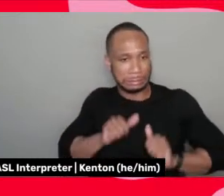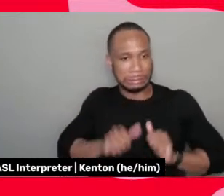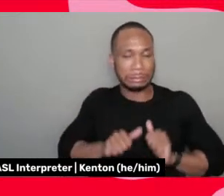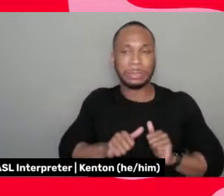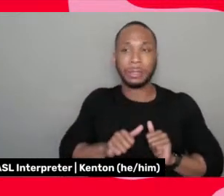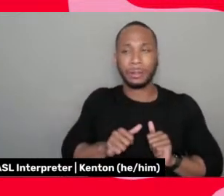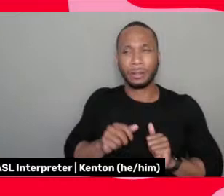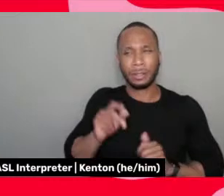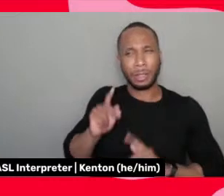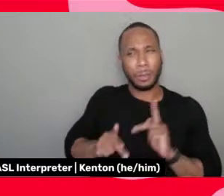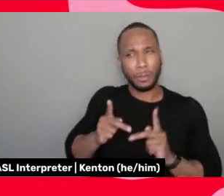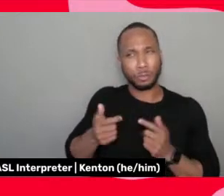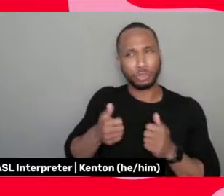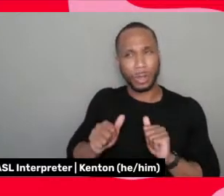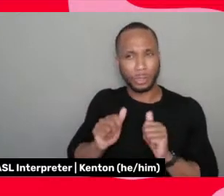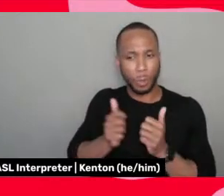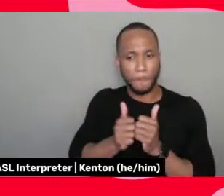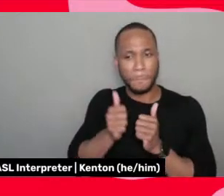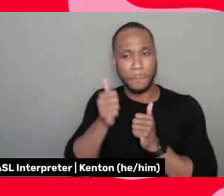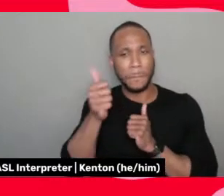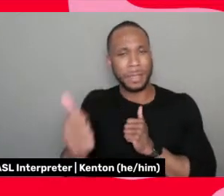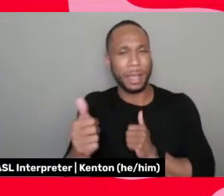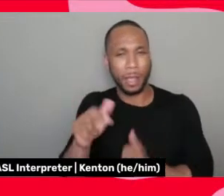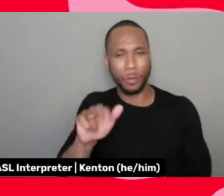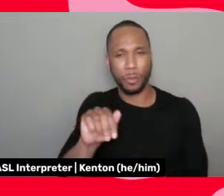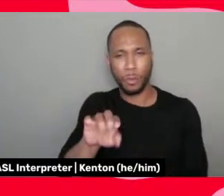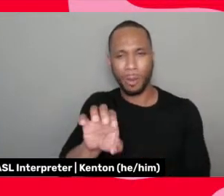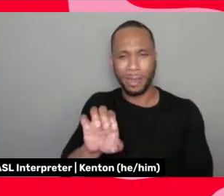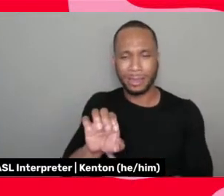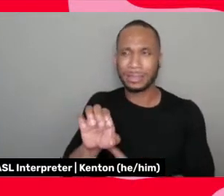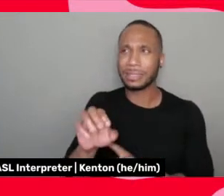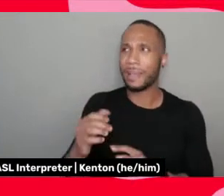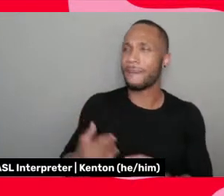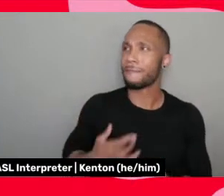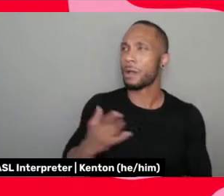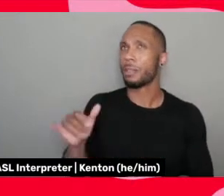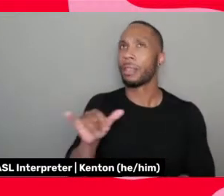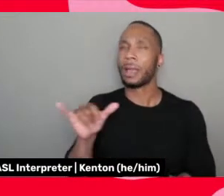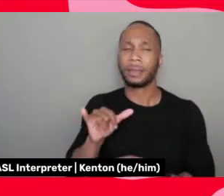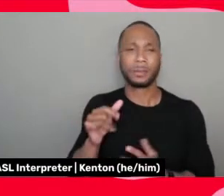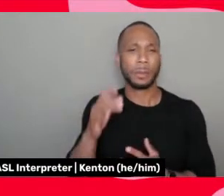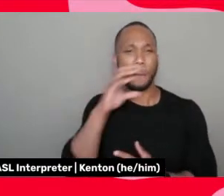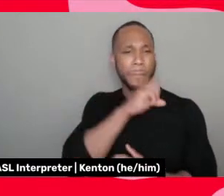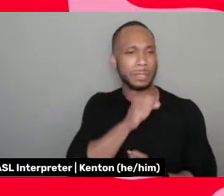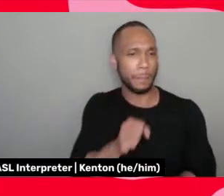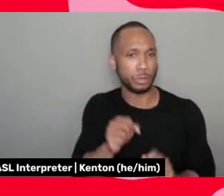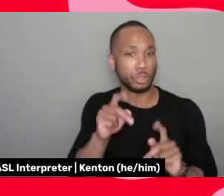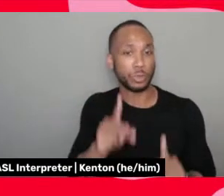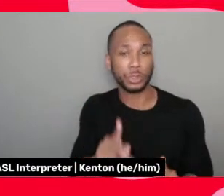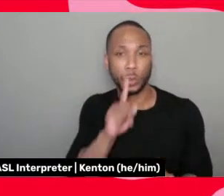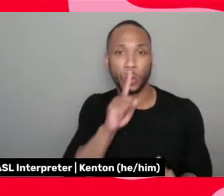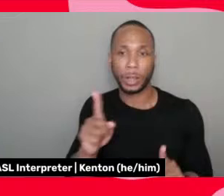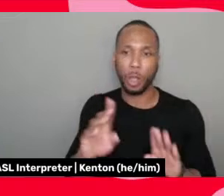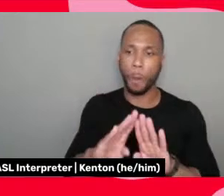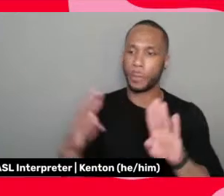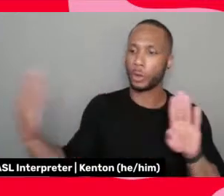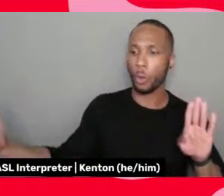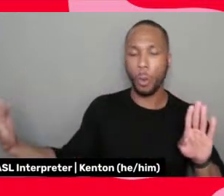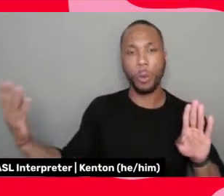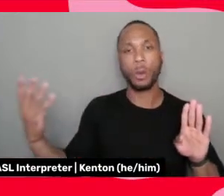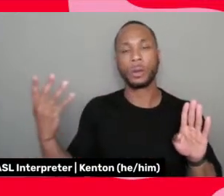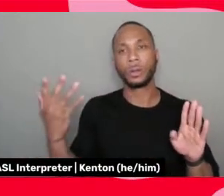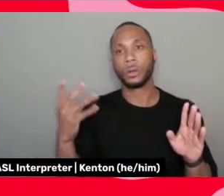they trying to go beyond race? Um, and I felt like it was this missed opportunity to open a door to,